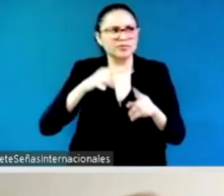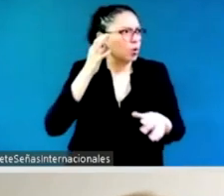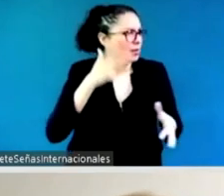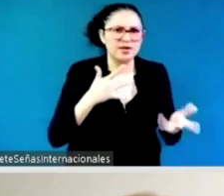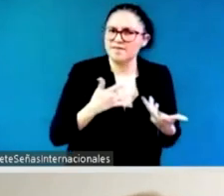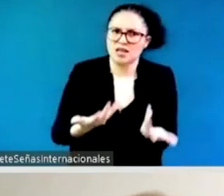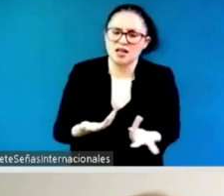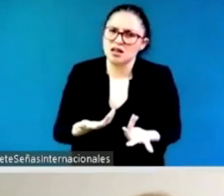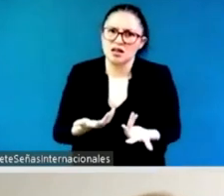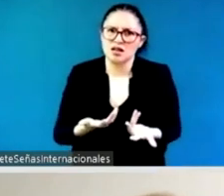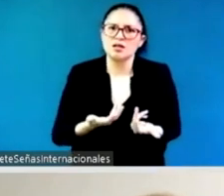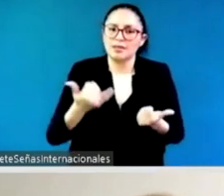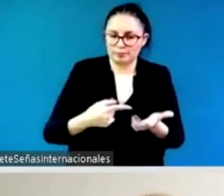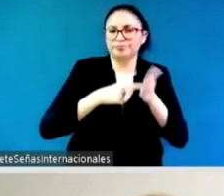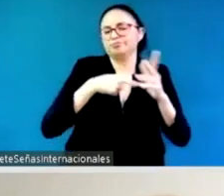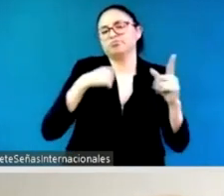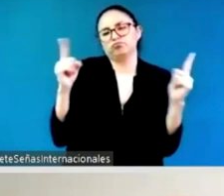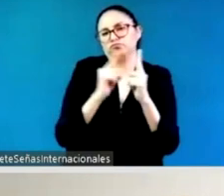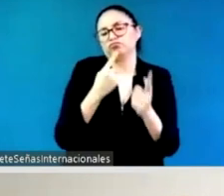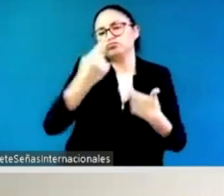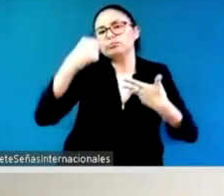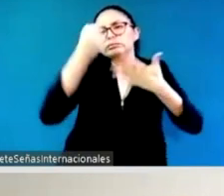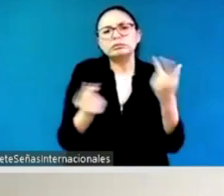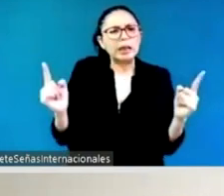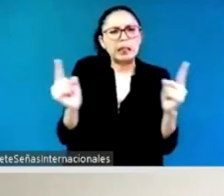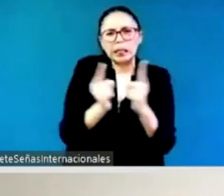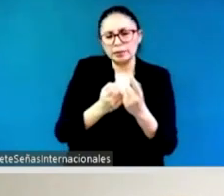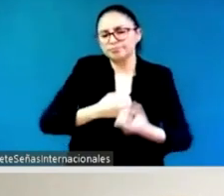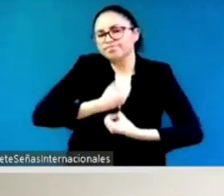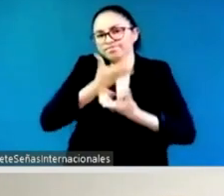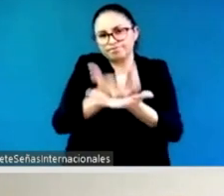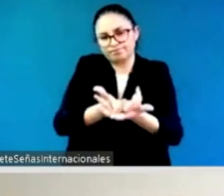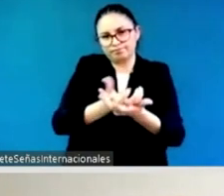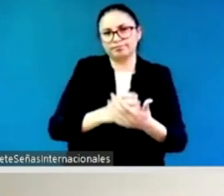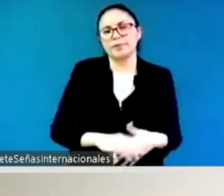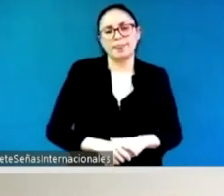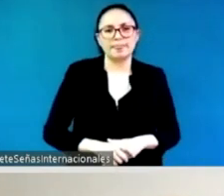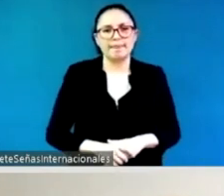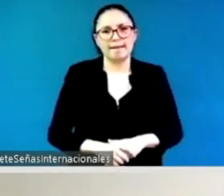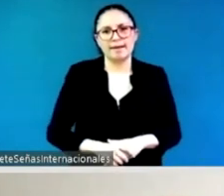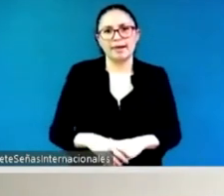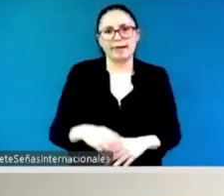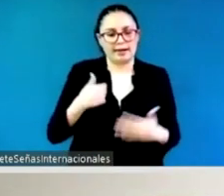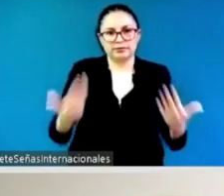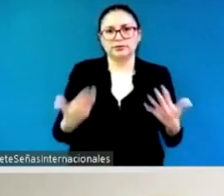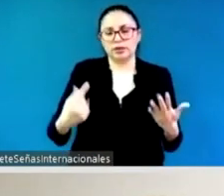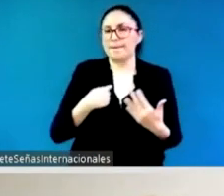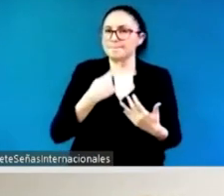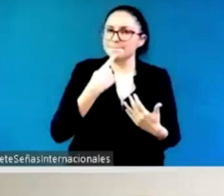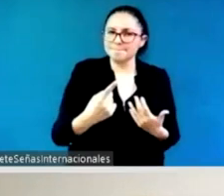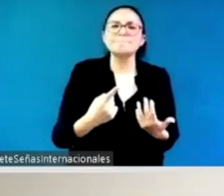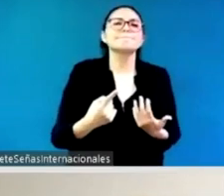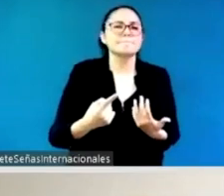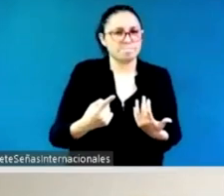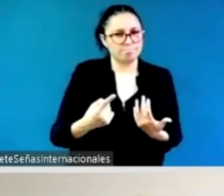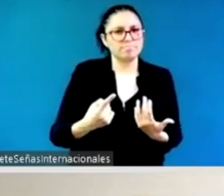okay so i think one thing that also kept coming up um when we're going through the blueprint was the issues of capacity so i think